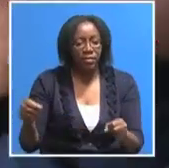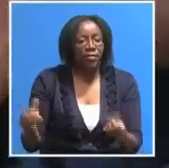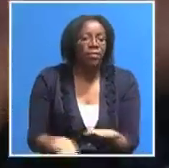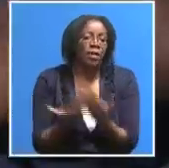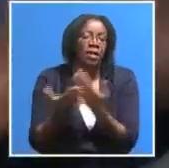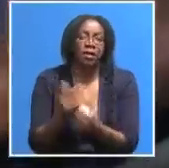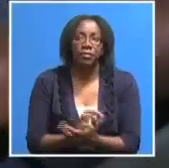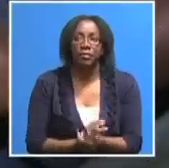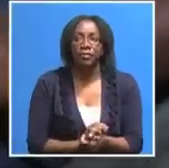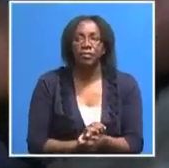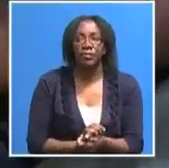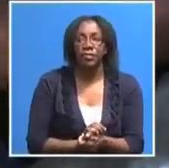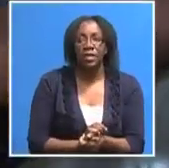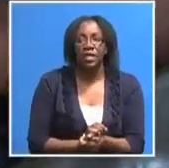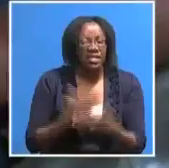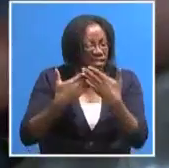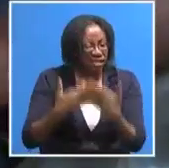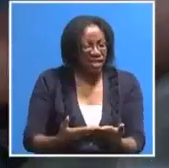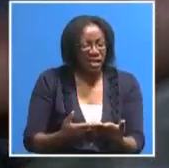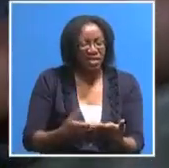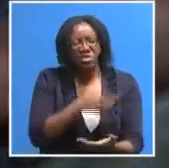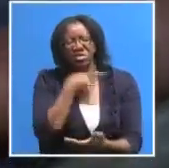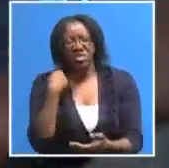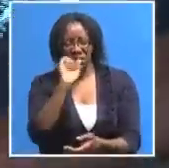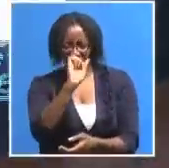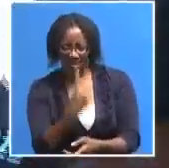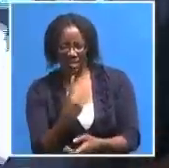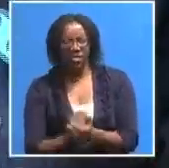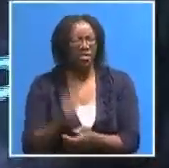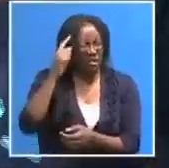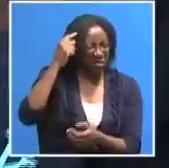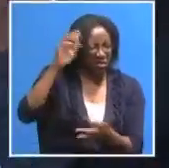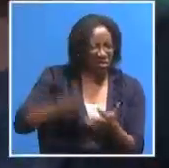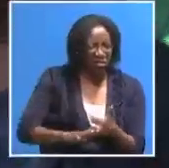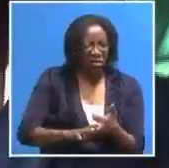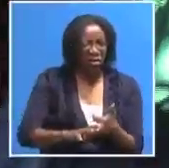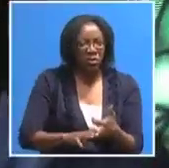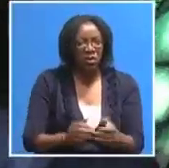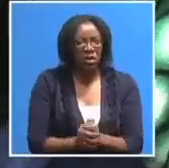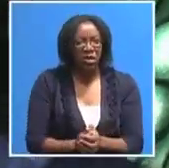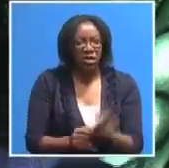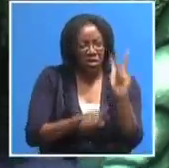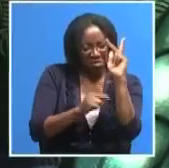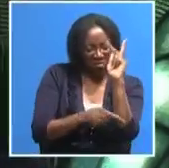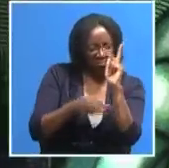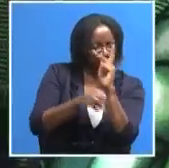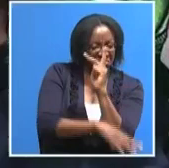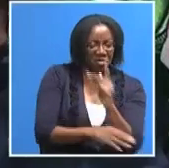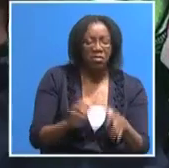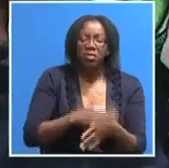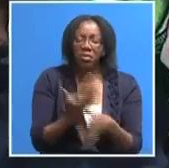She attempted suicide and thought of abortion as she sees no future for herself and her kids.